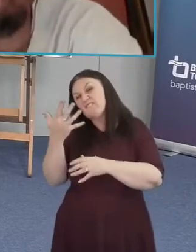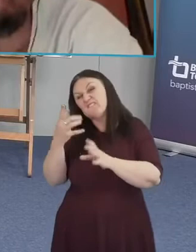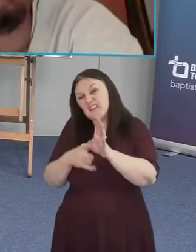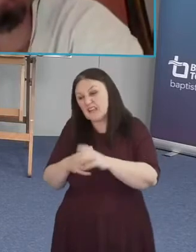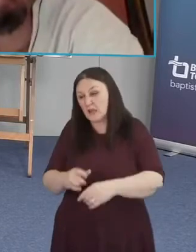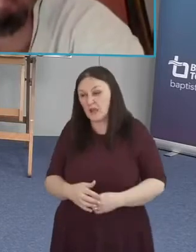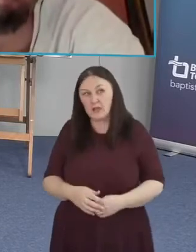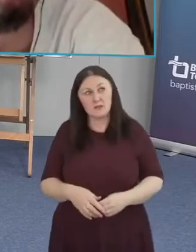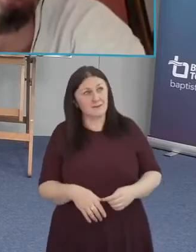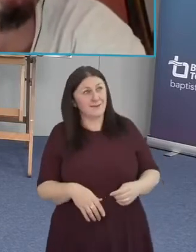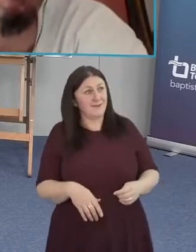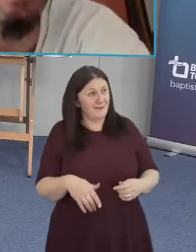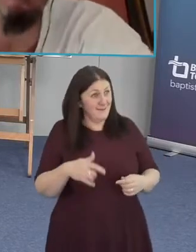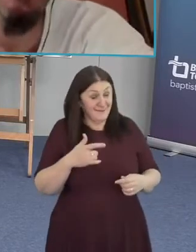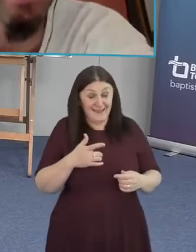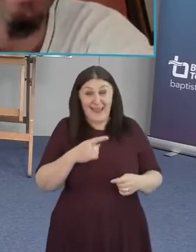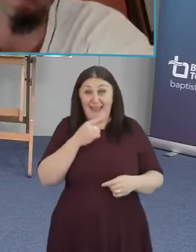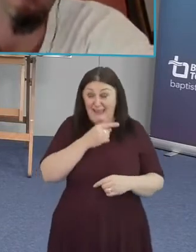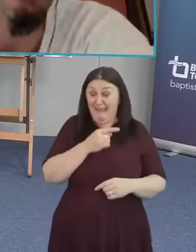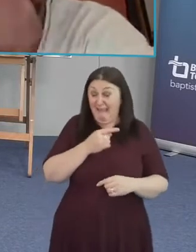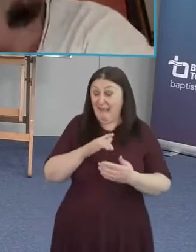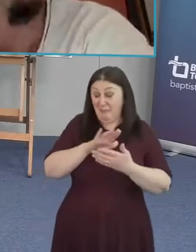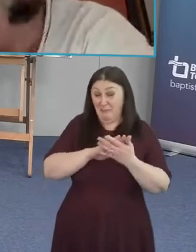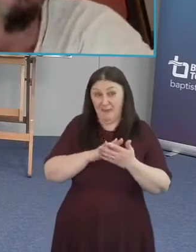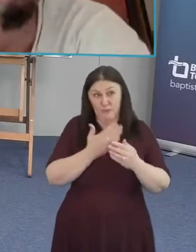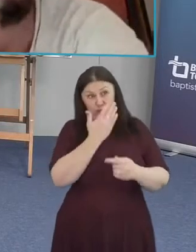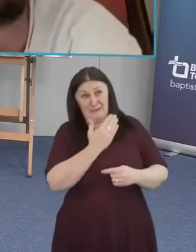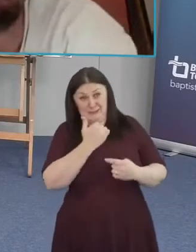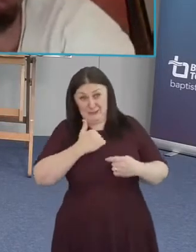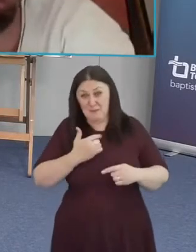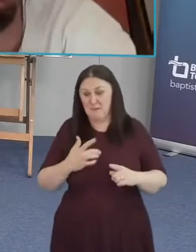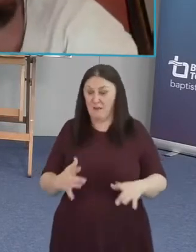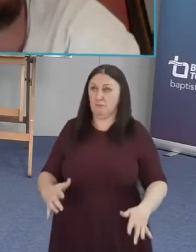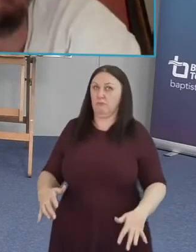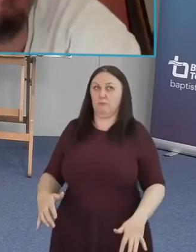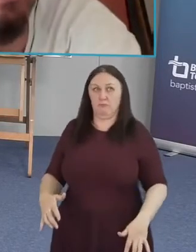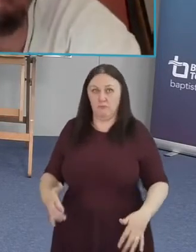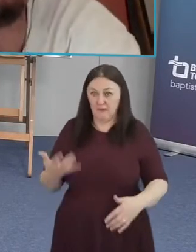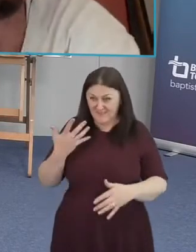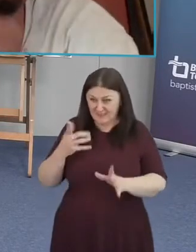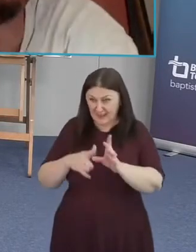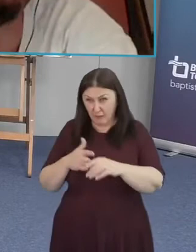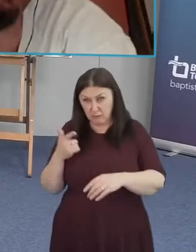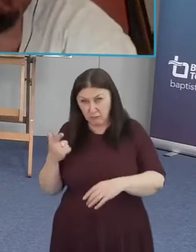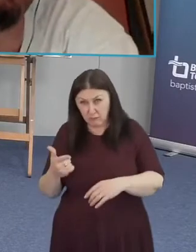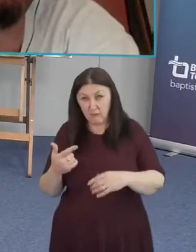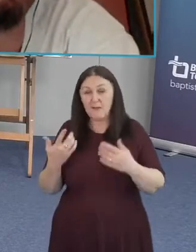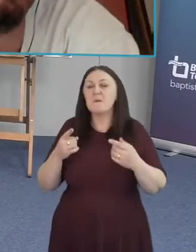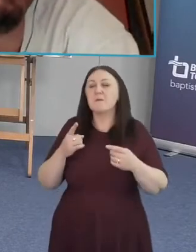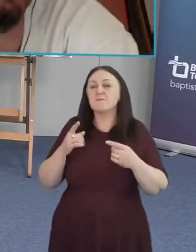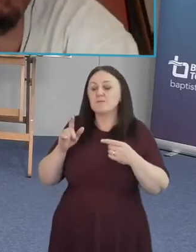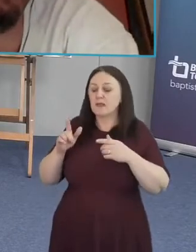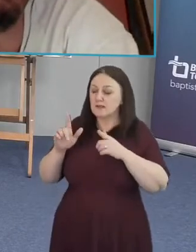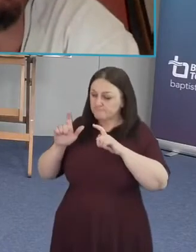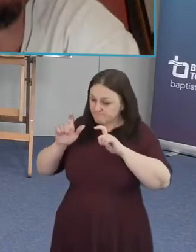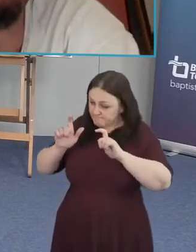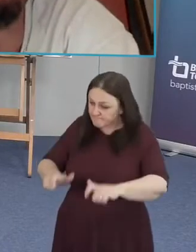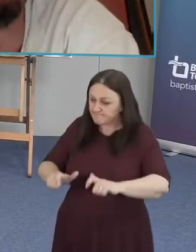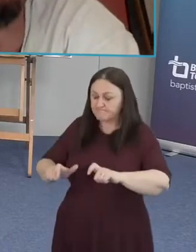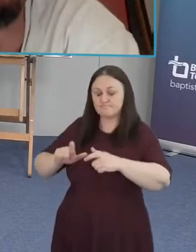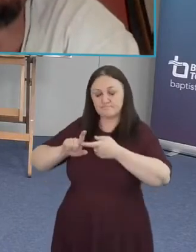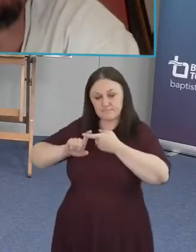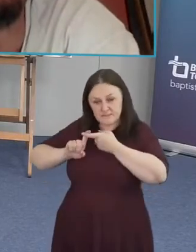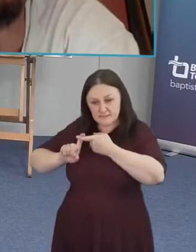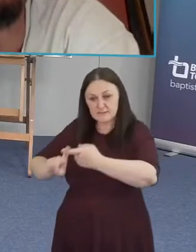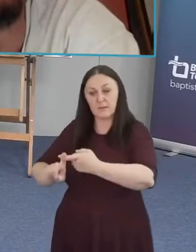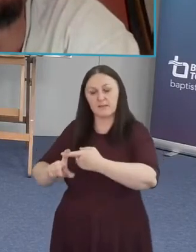he meant that to be reassuring but i think that you know that kind of um stability and that um that attention